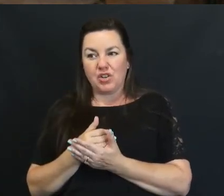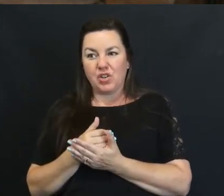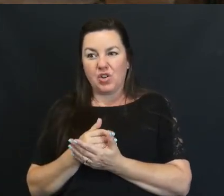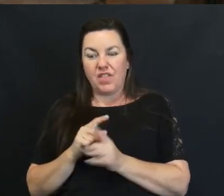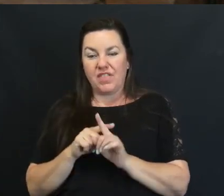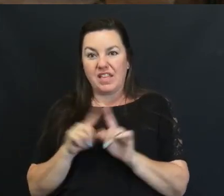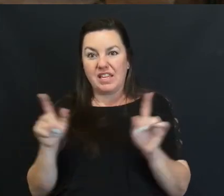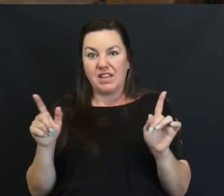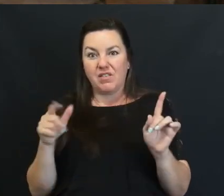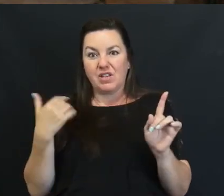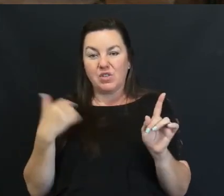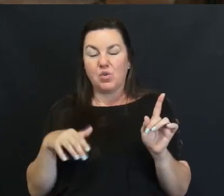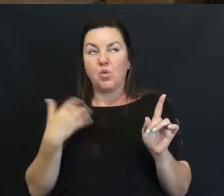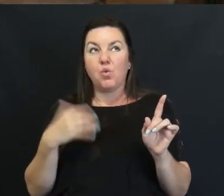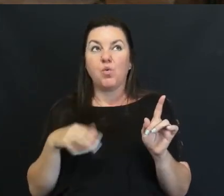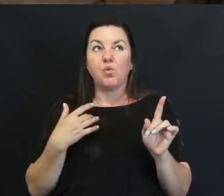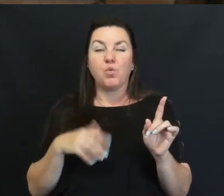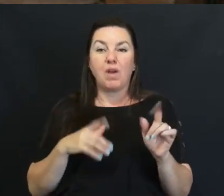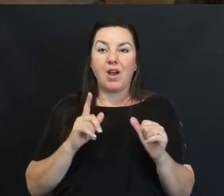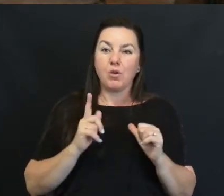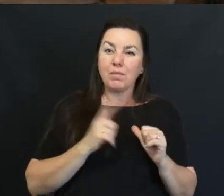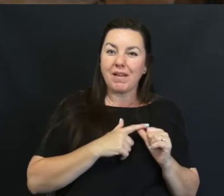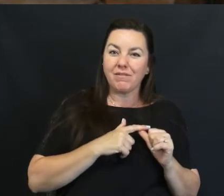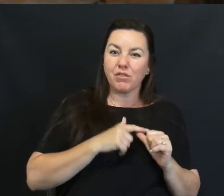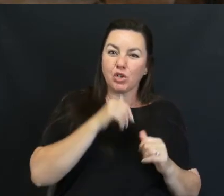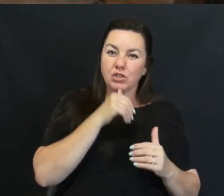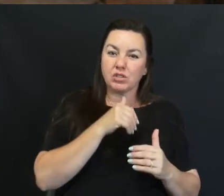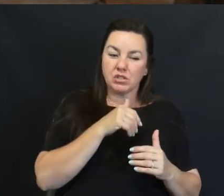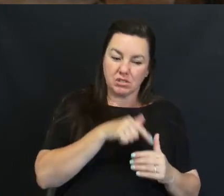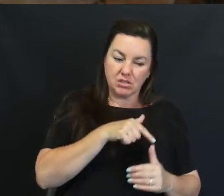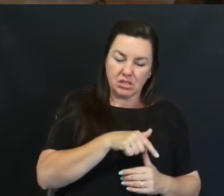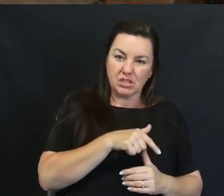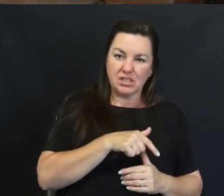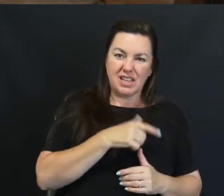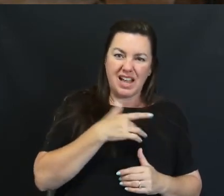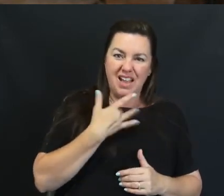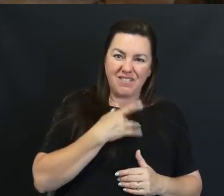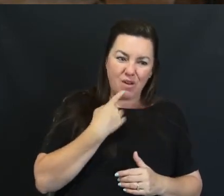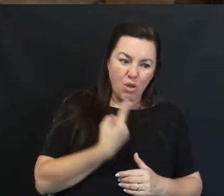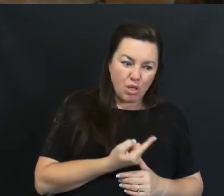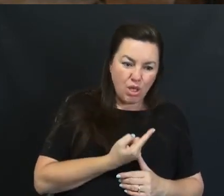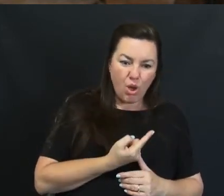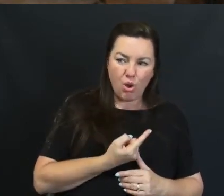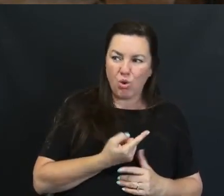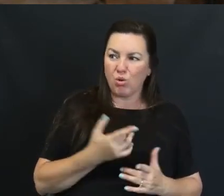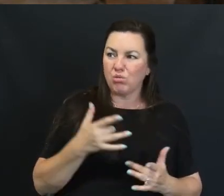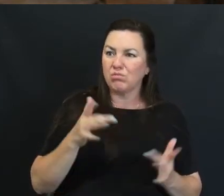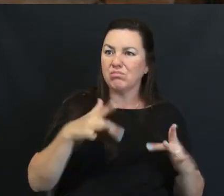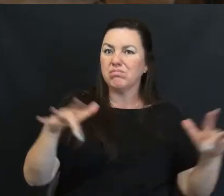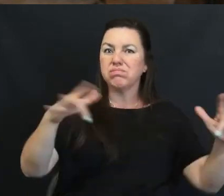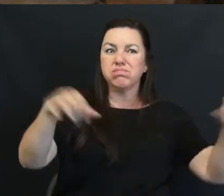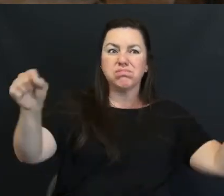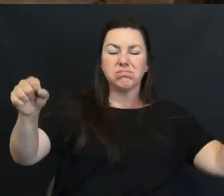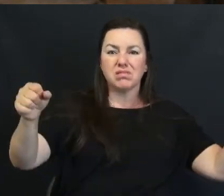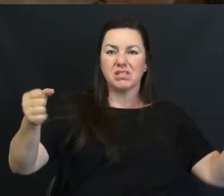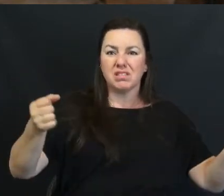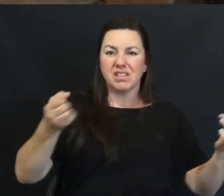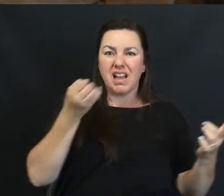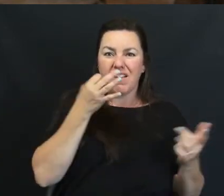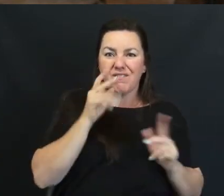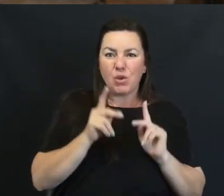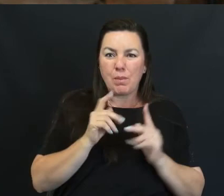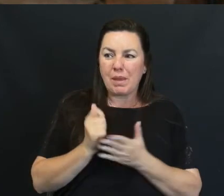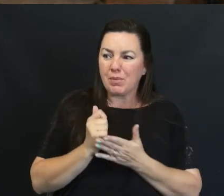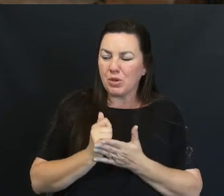Night And Day When I Had My First Eliza I Felt So Alone I Didn't Have A Community I Had Very Few People To